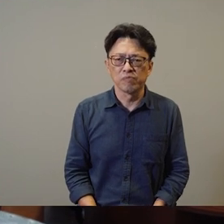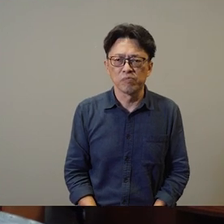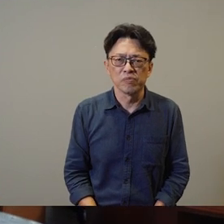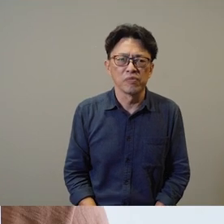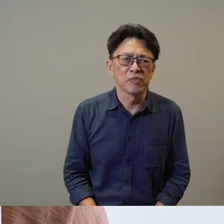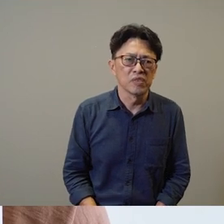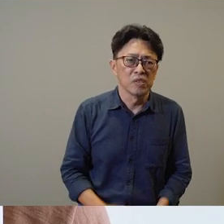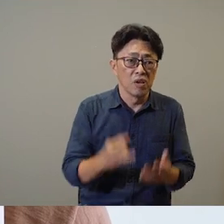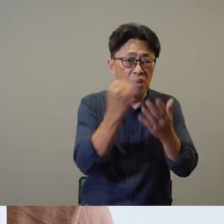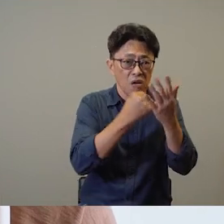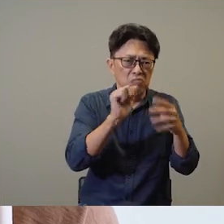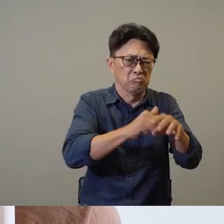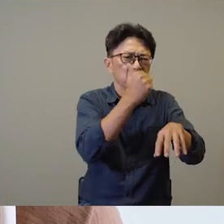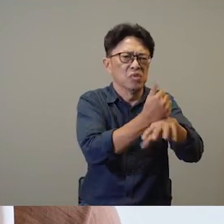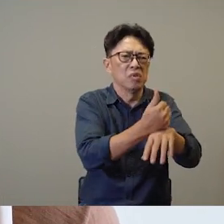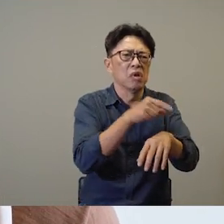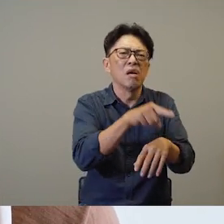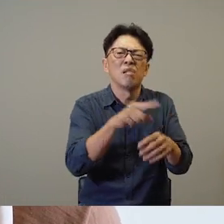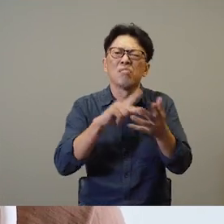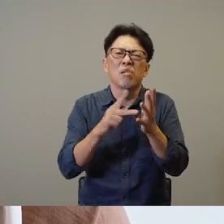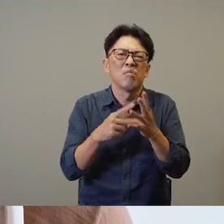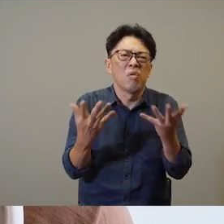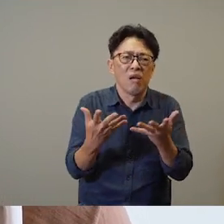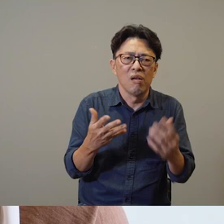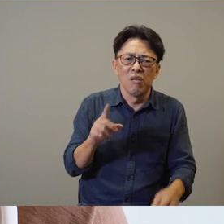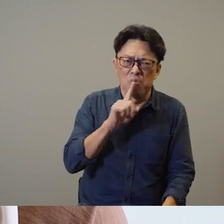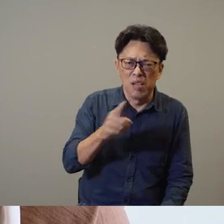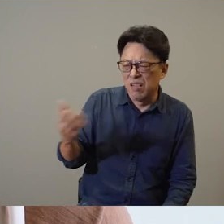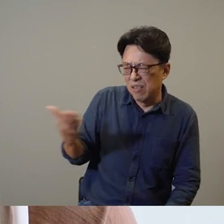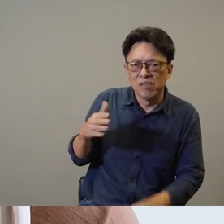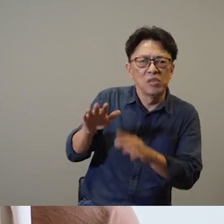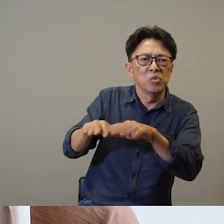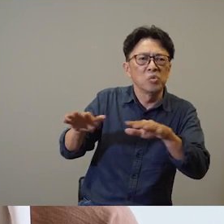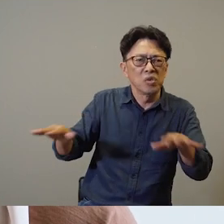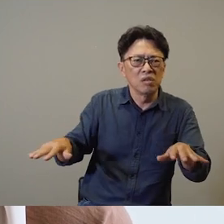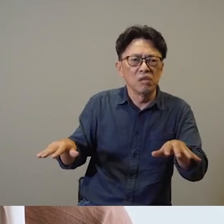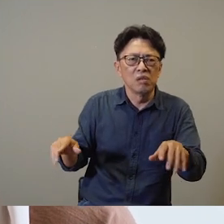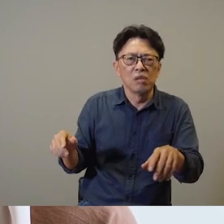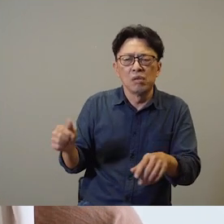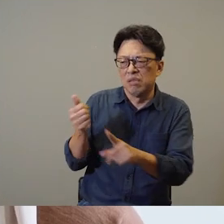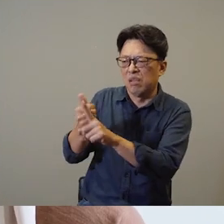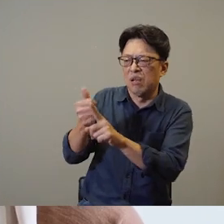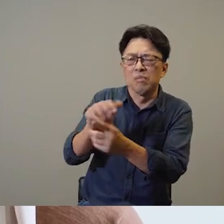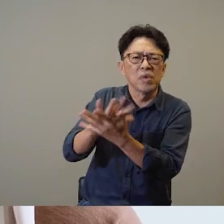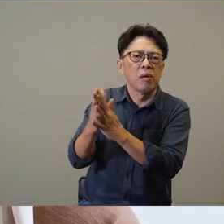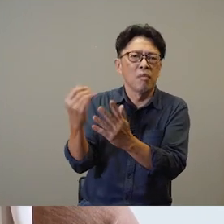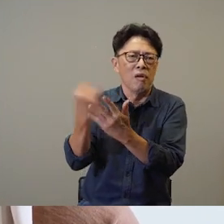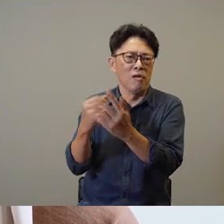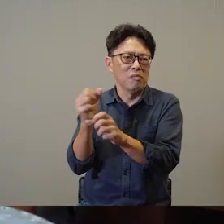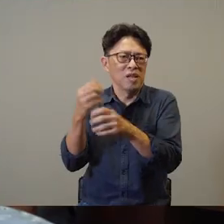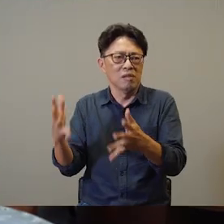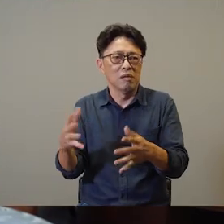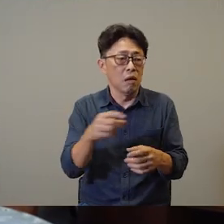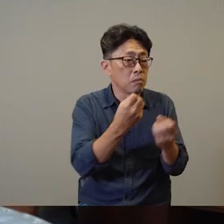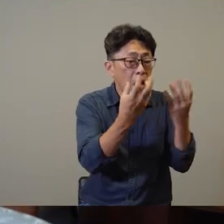things that they have. the main intention behind this installation is really to invite the kids to become like the co-creators of the